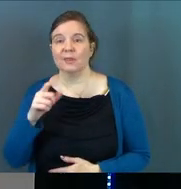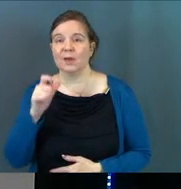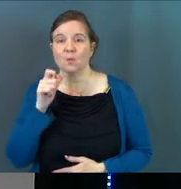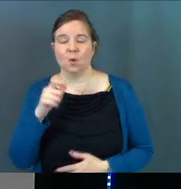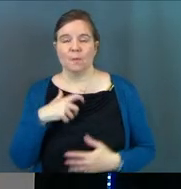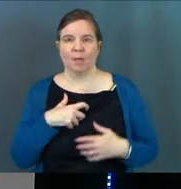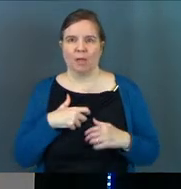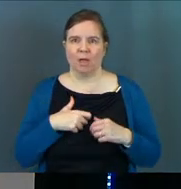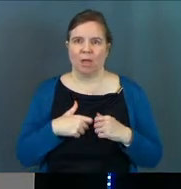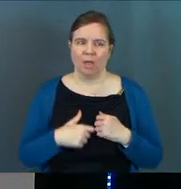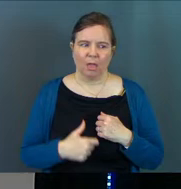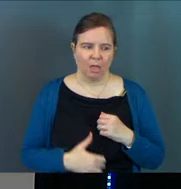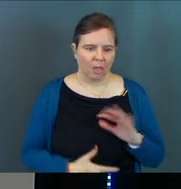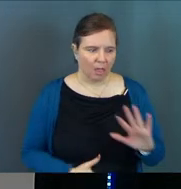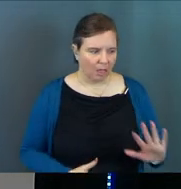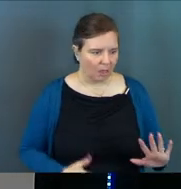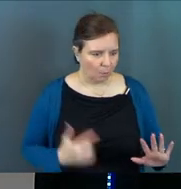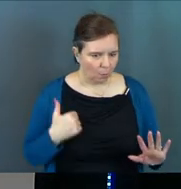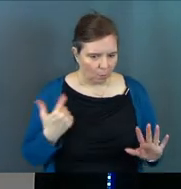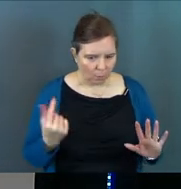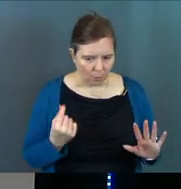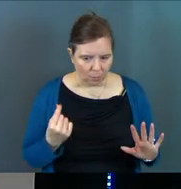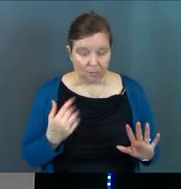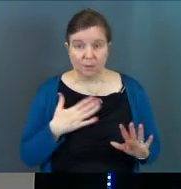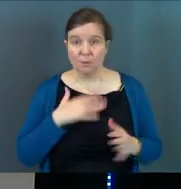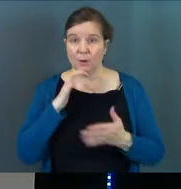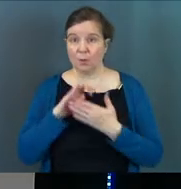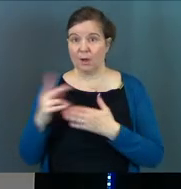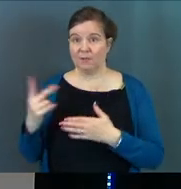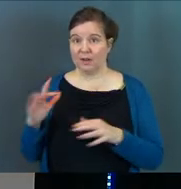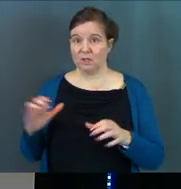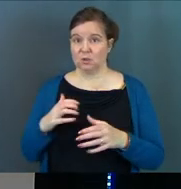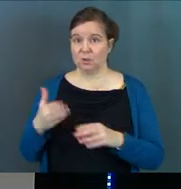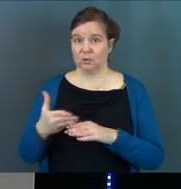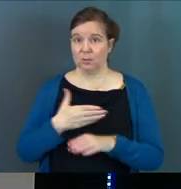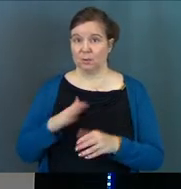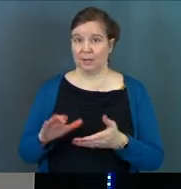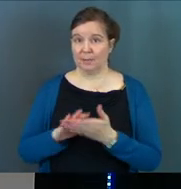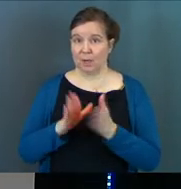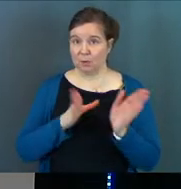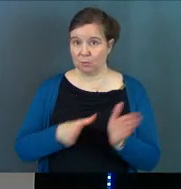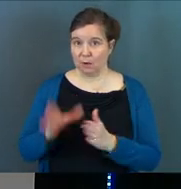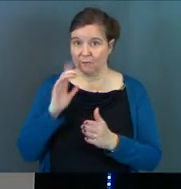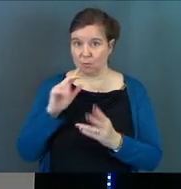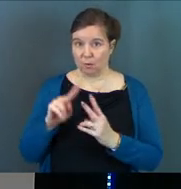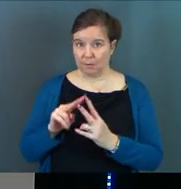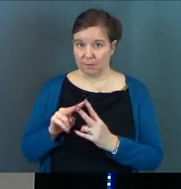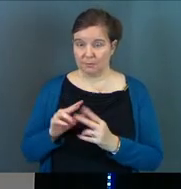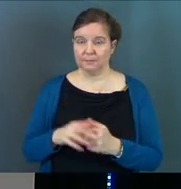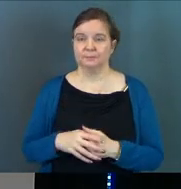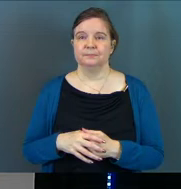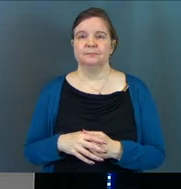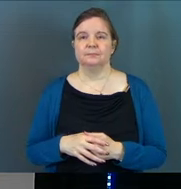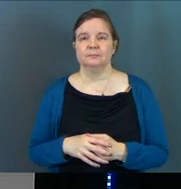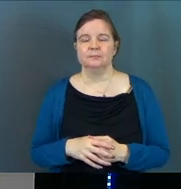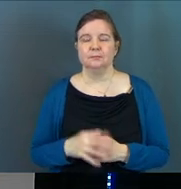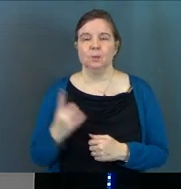they won't be crushed by it. See, when my wife and I do some premarital preparation for couples, one of the